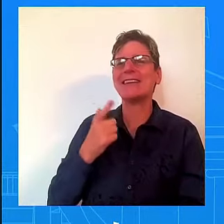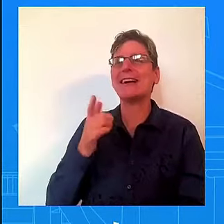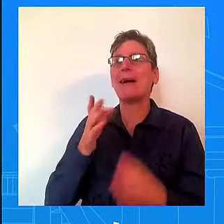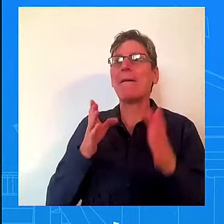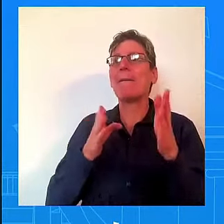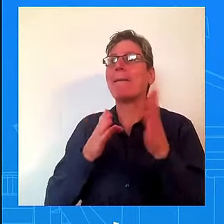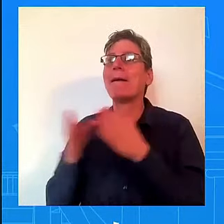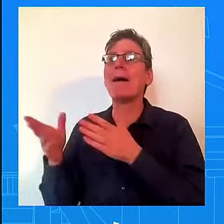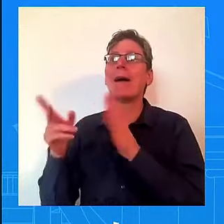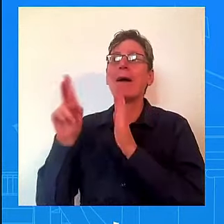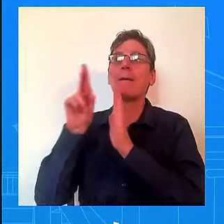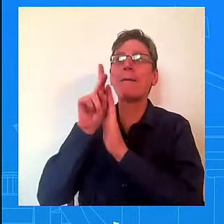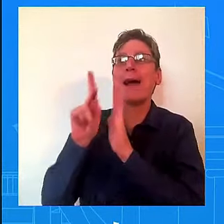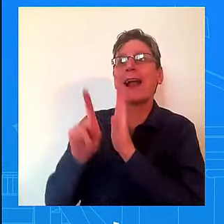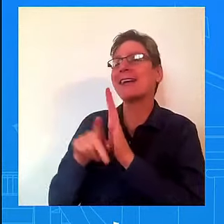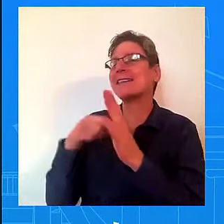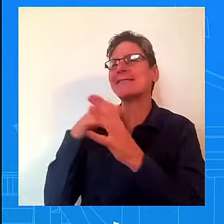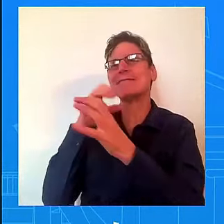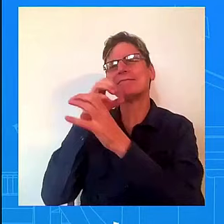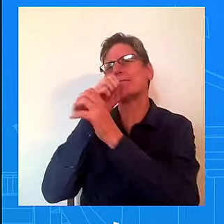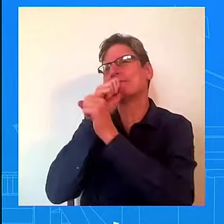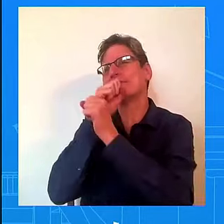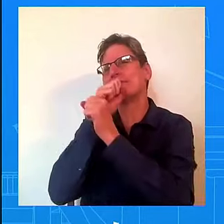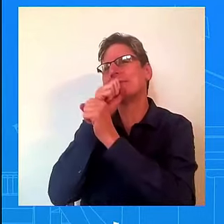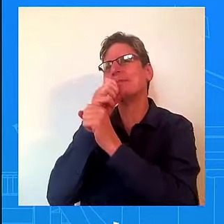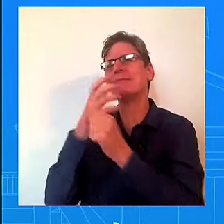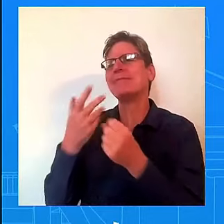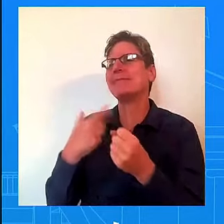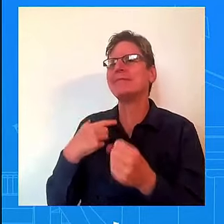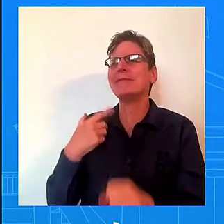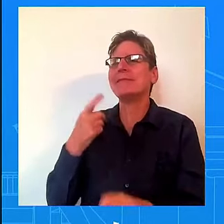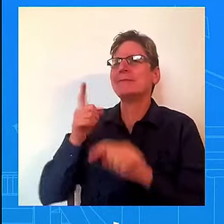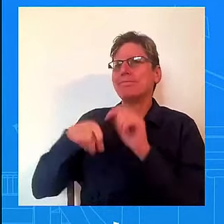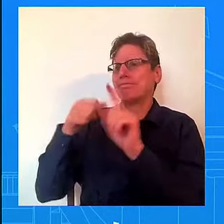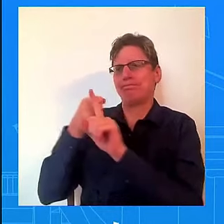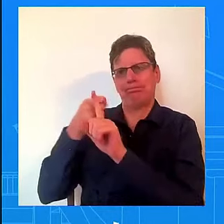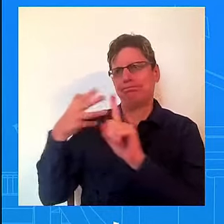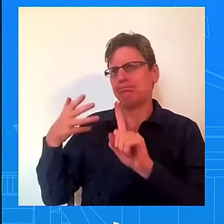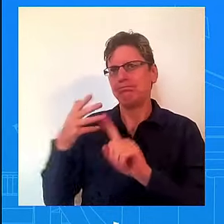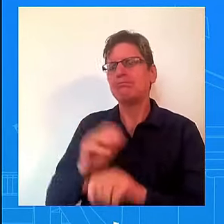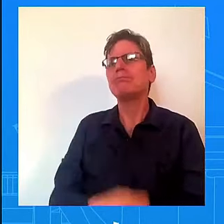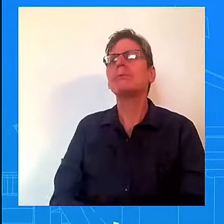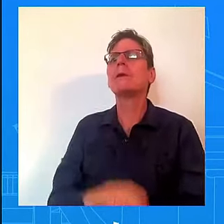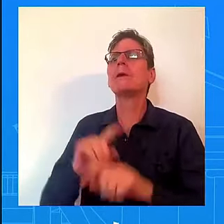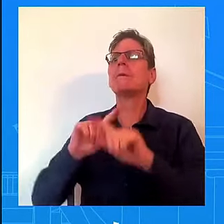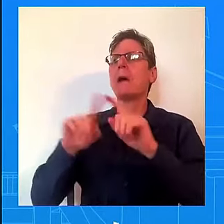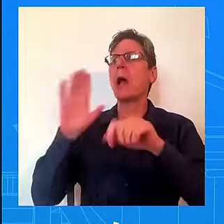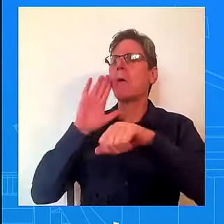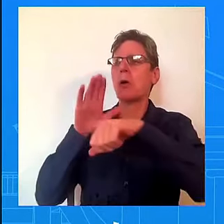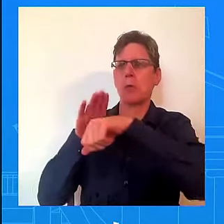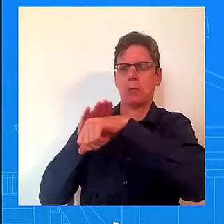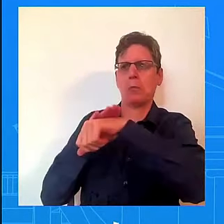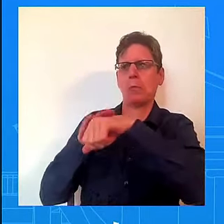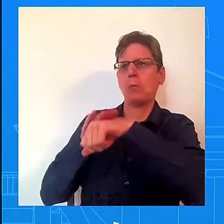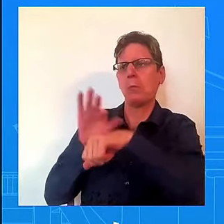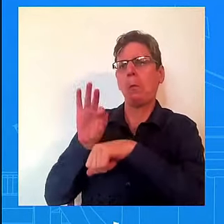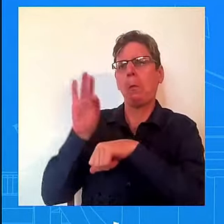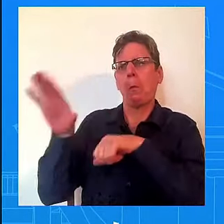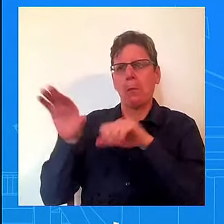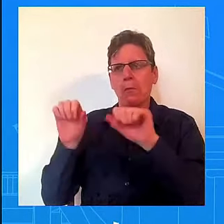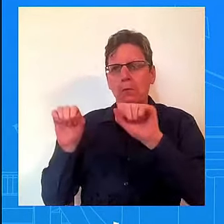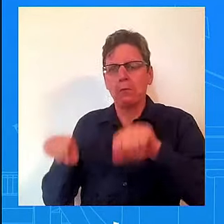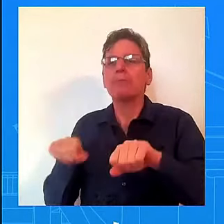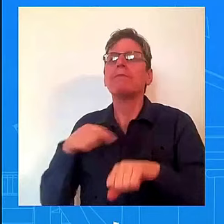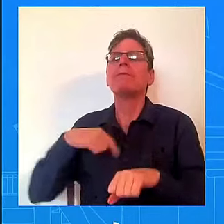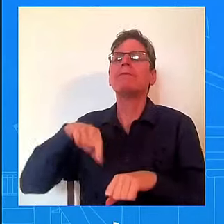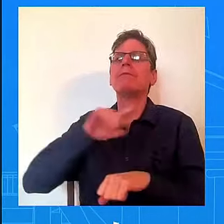that I'm going to do. What I can say – and this is something that we have talked about, something that you've heard from this administration – is we are going to continue to